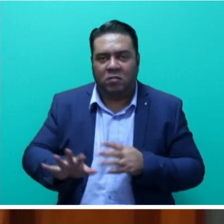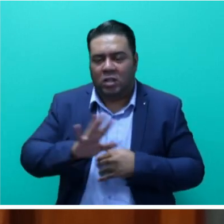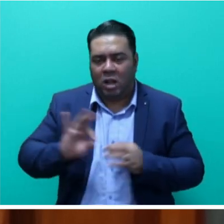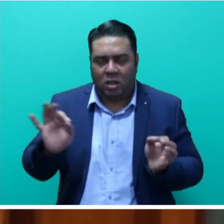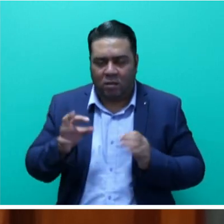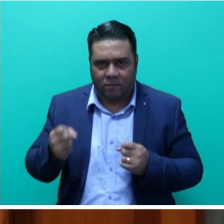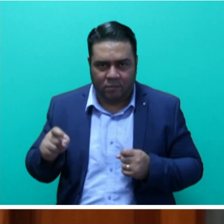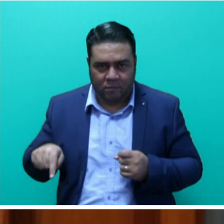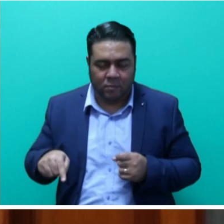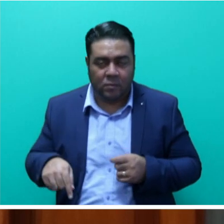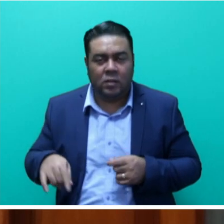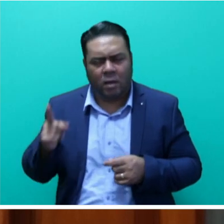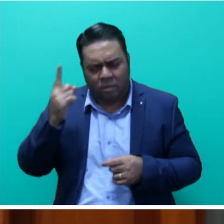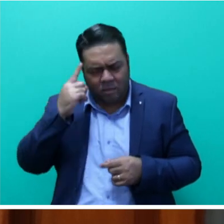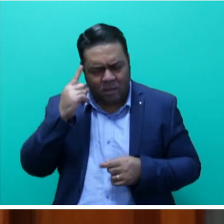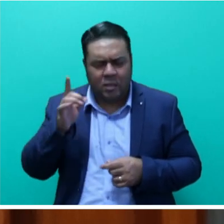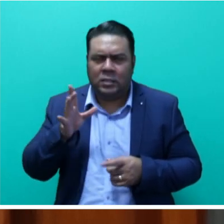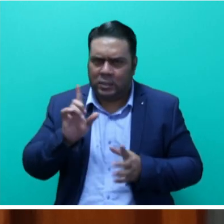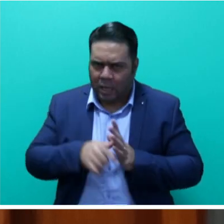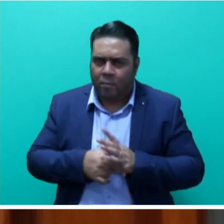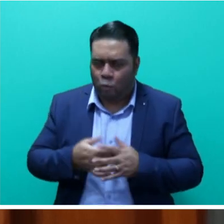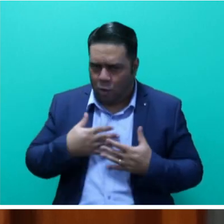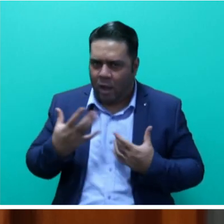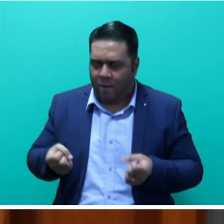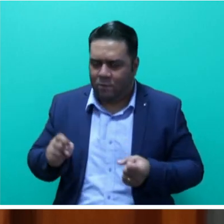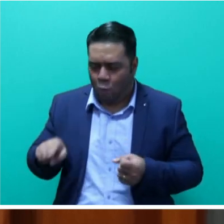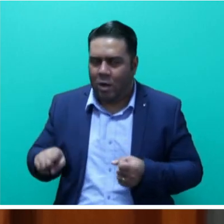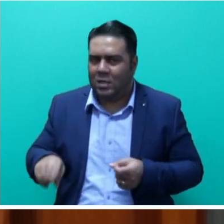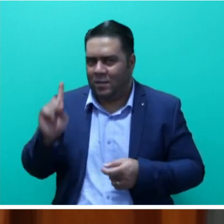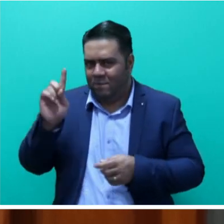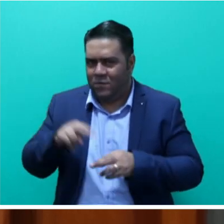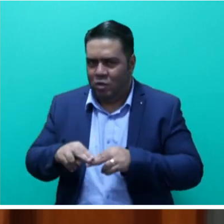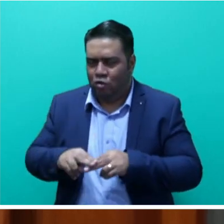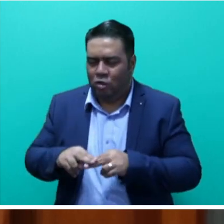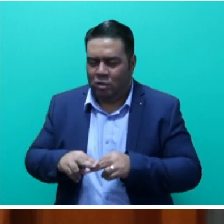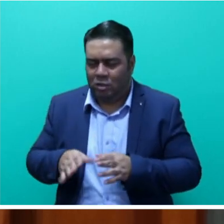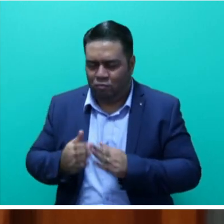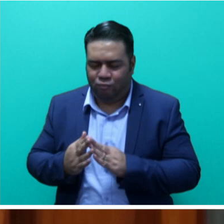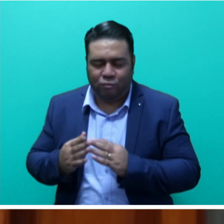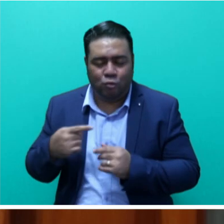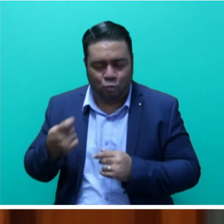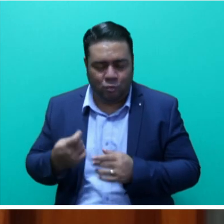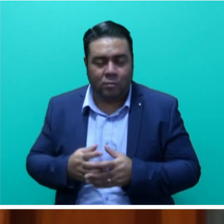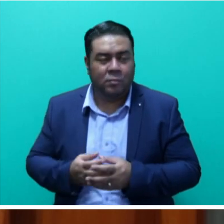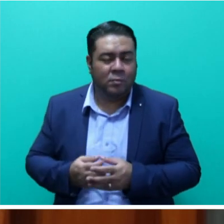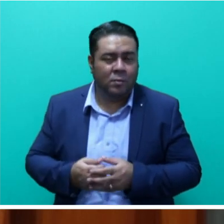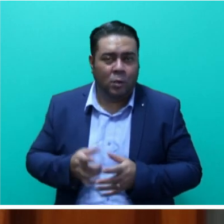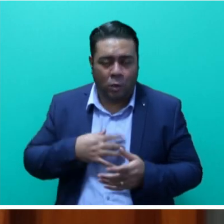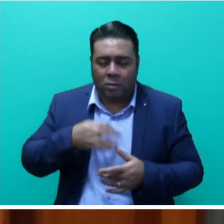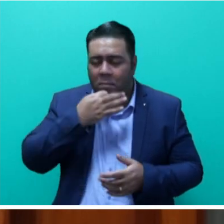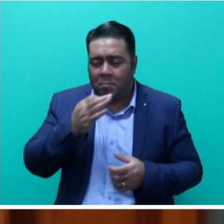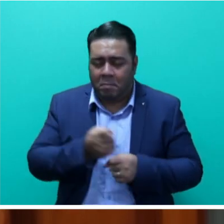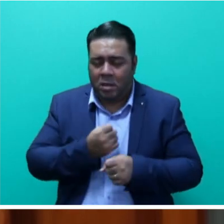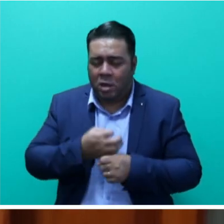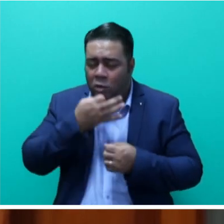it's time to have a basing in Fiji. We also made a request with the